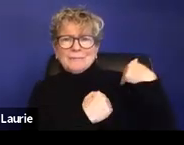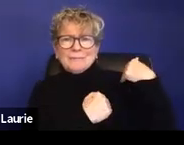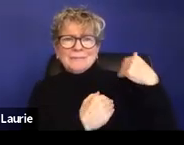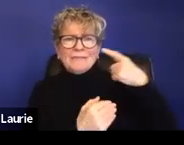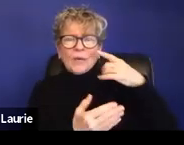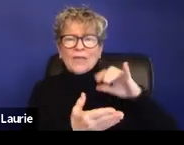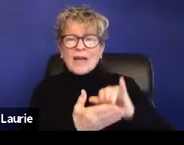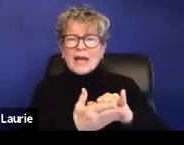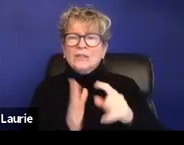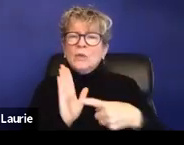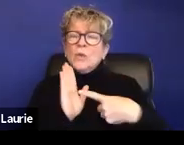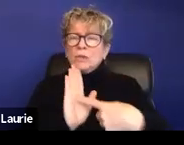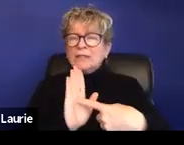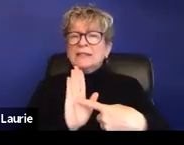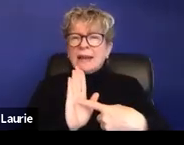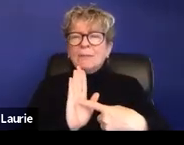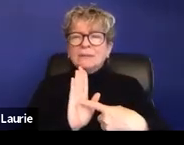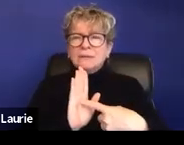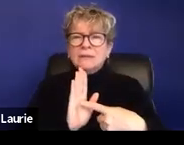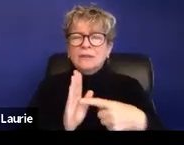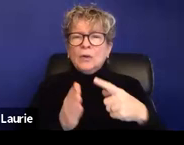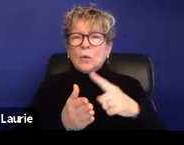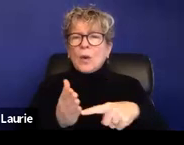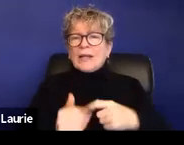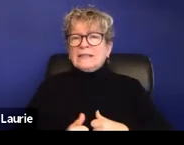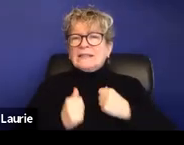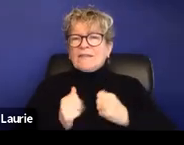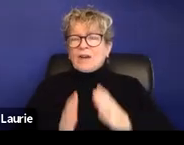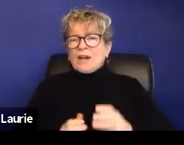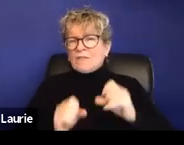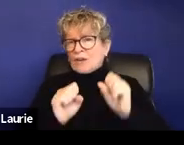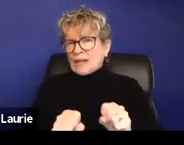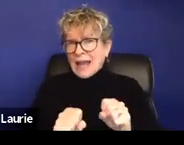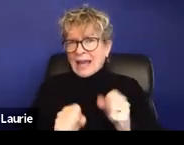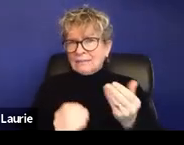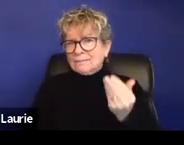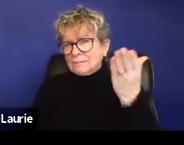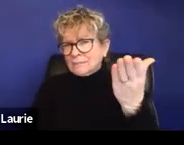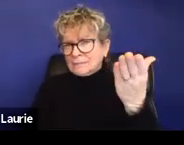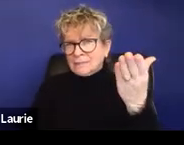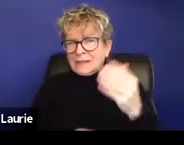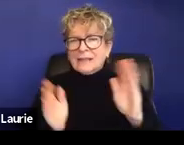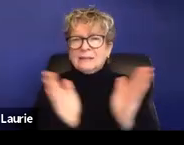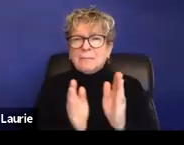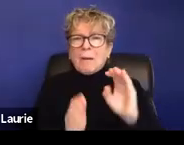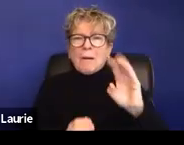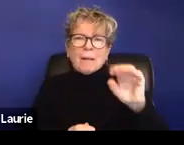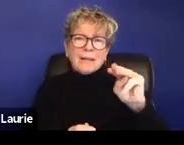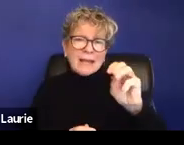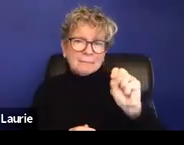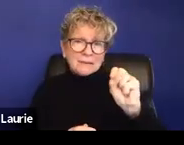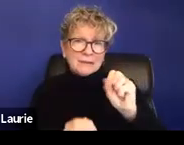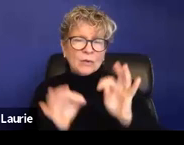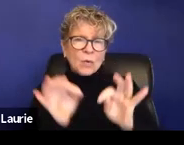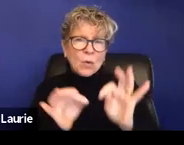what, um, what a survivor can claim in small claims. The nice thing about small claims is depending